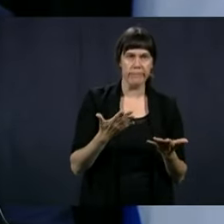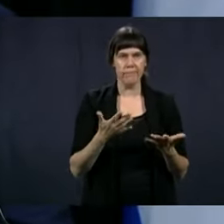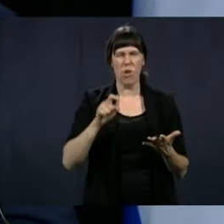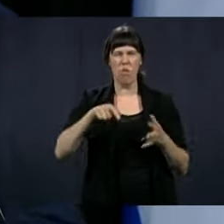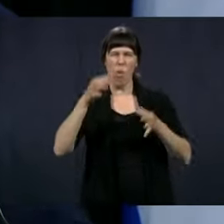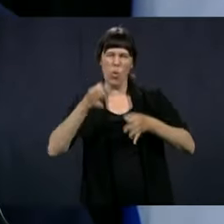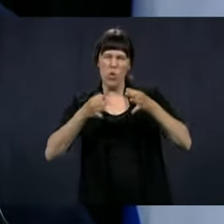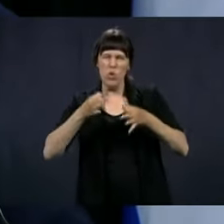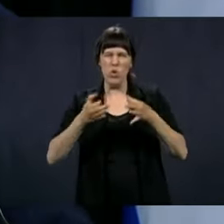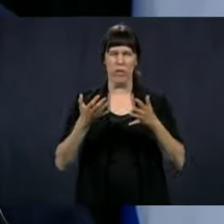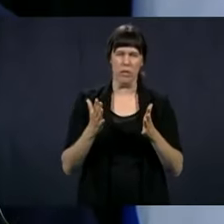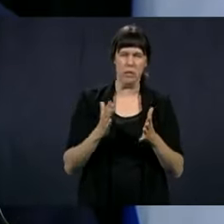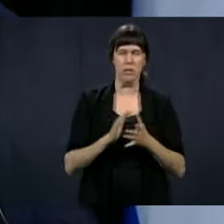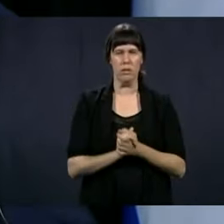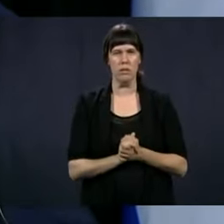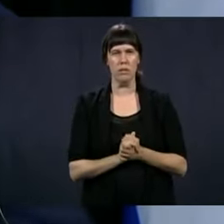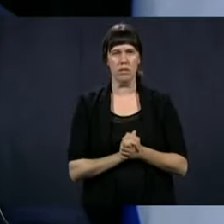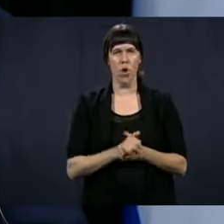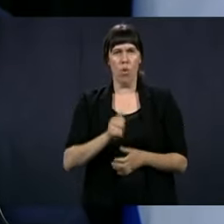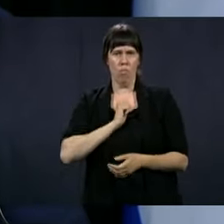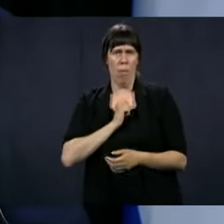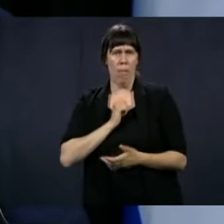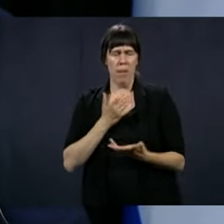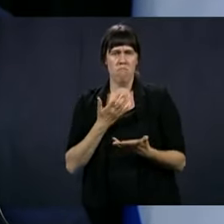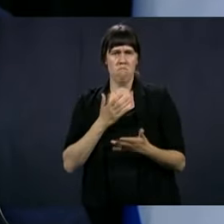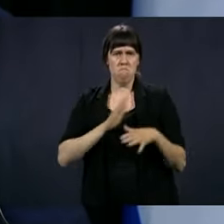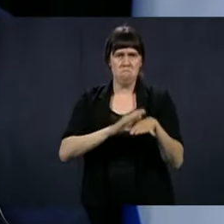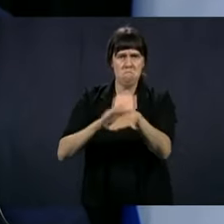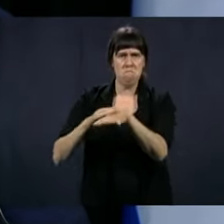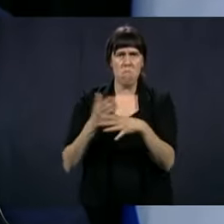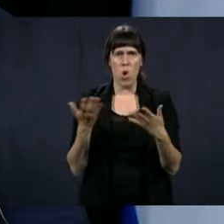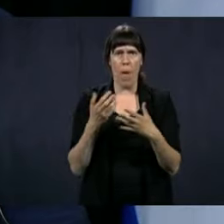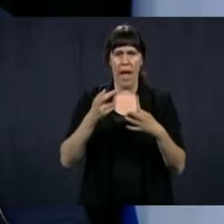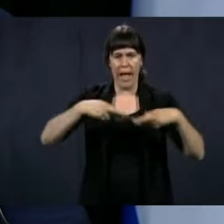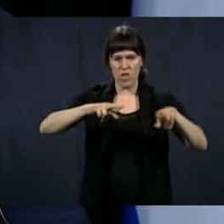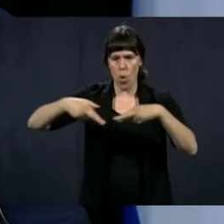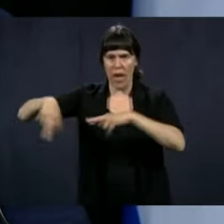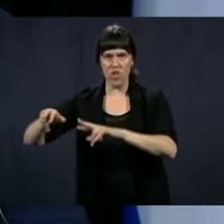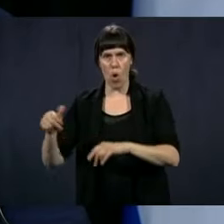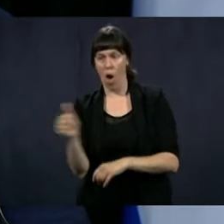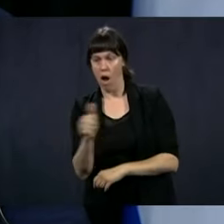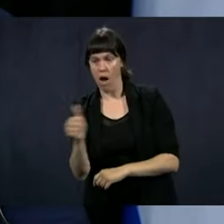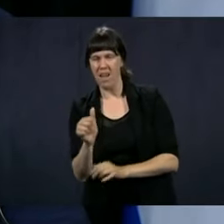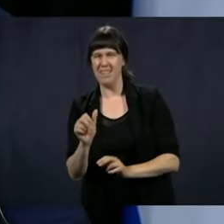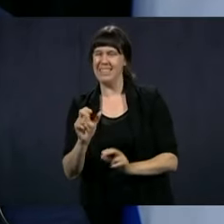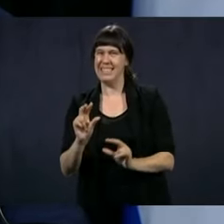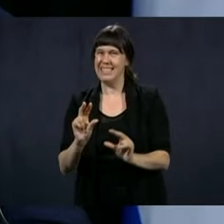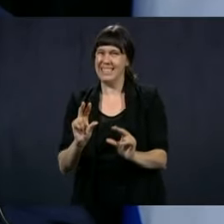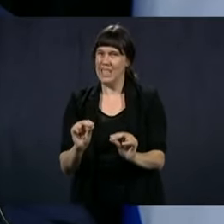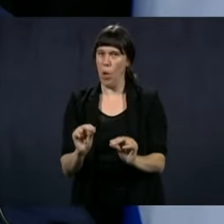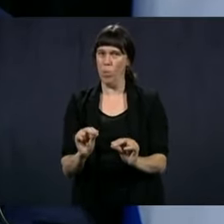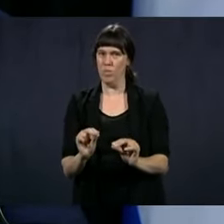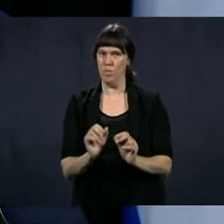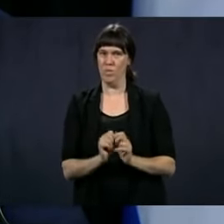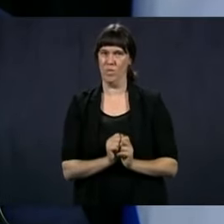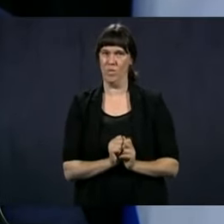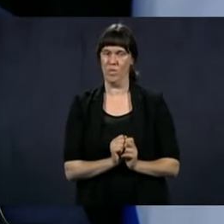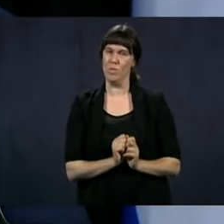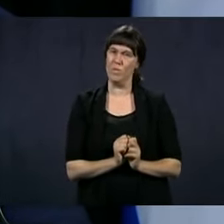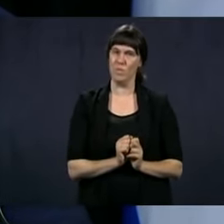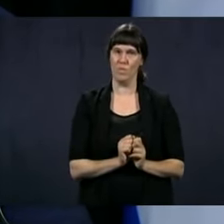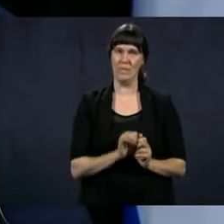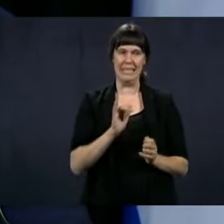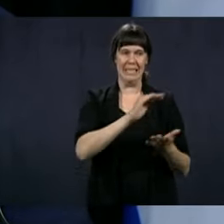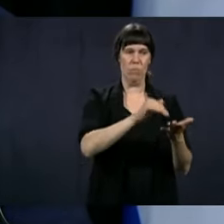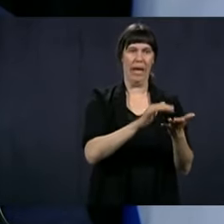possible, I recommend that people stay as much as possible in their own universe, taking into account the high transmission in the metropolitan